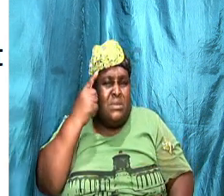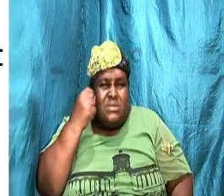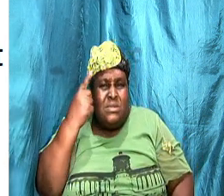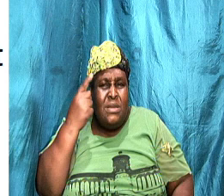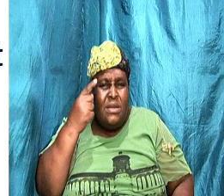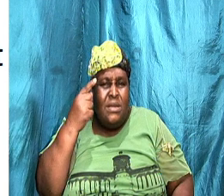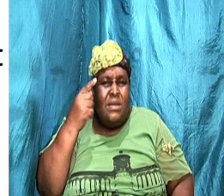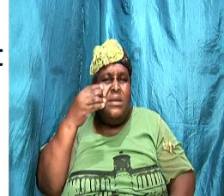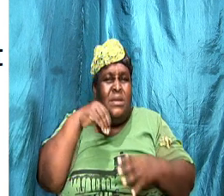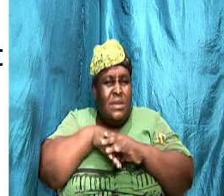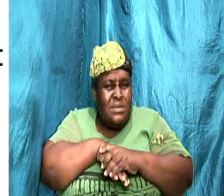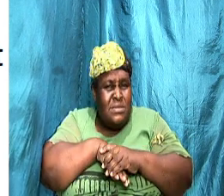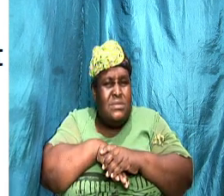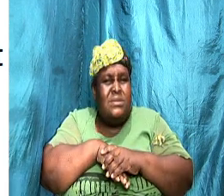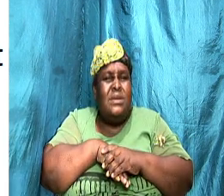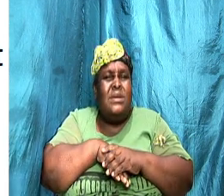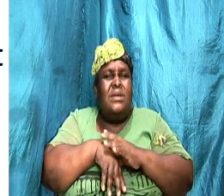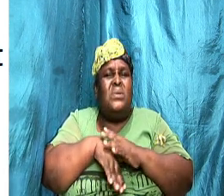and the non verbal